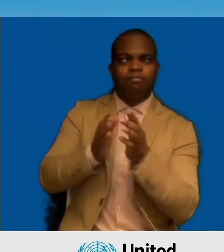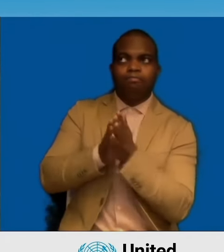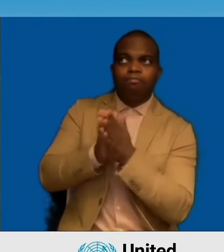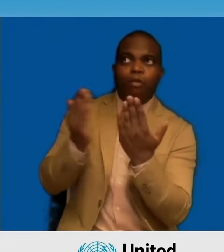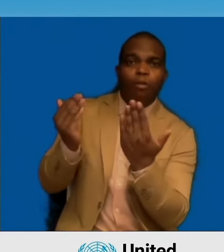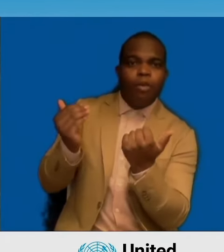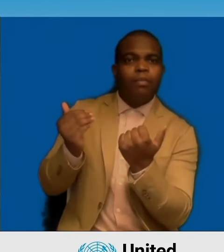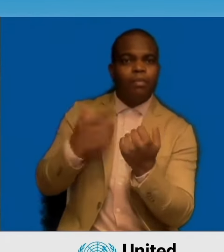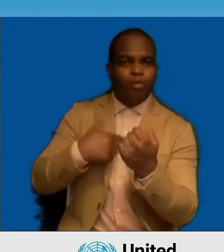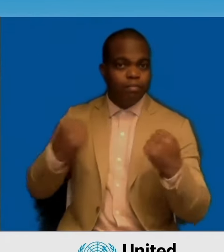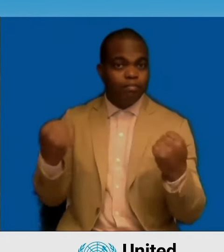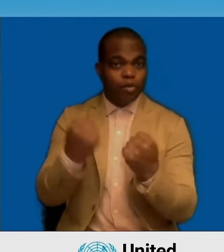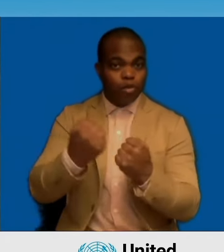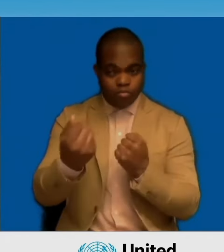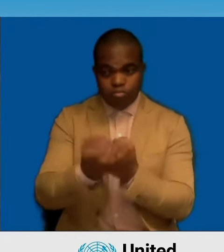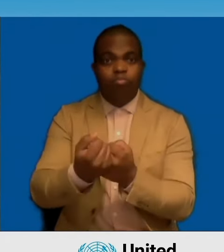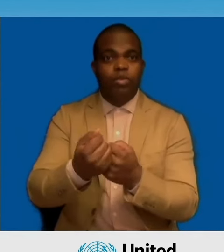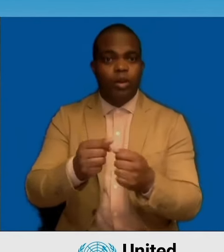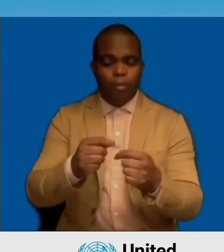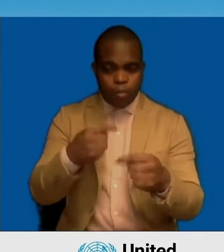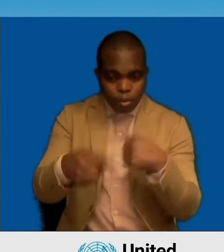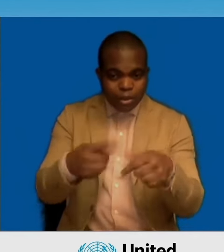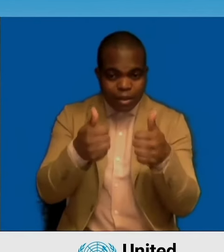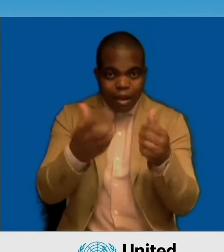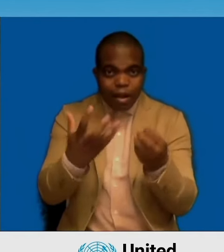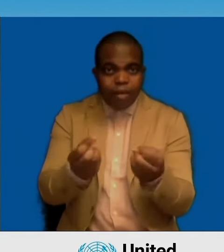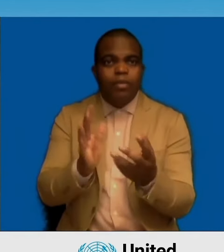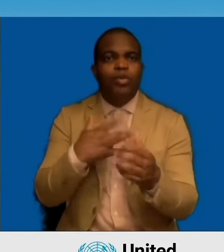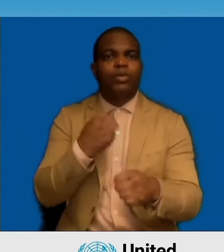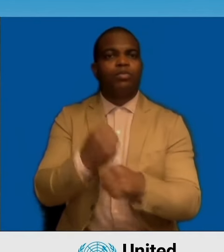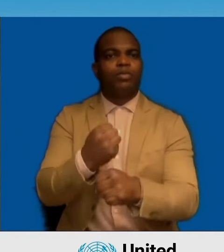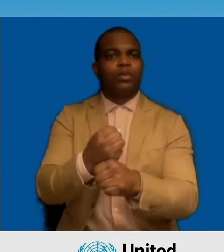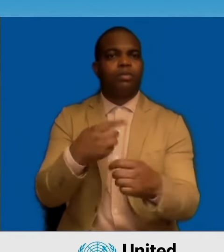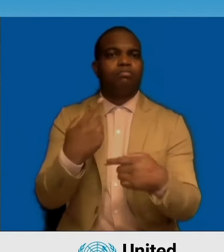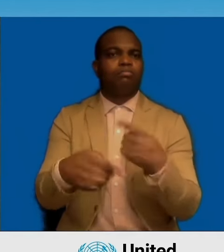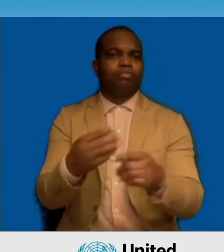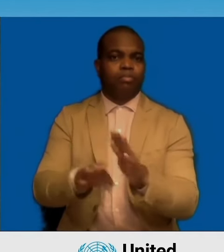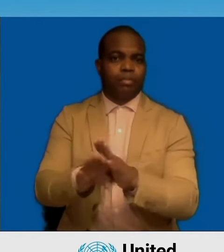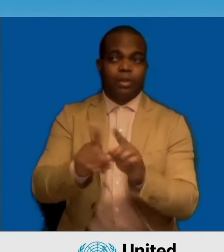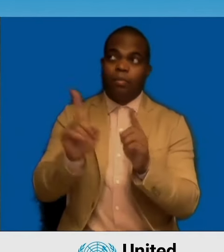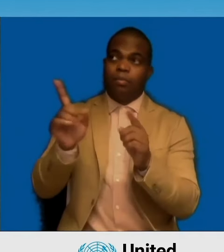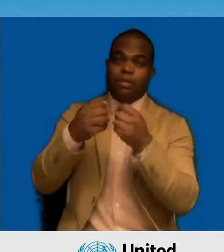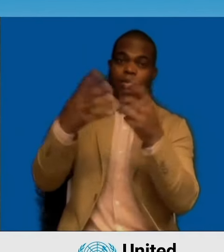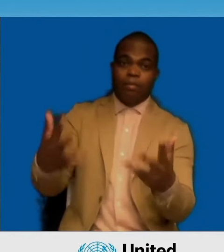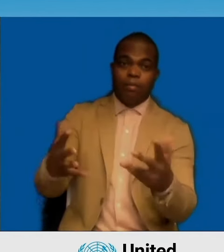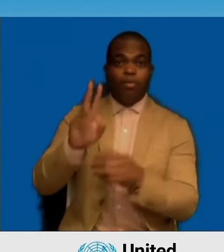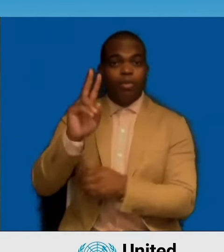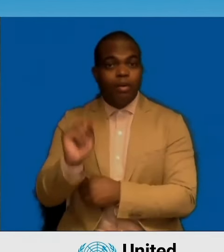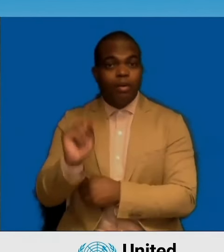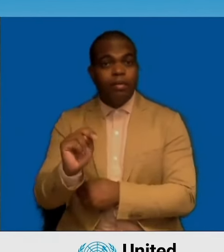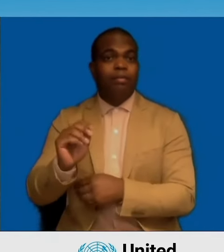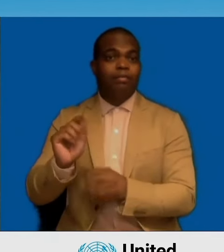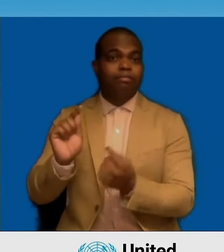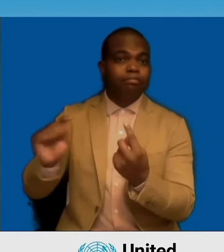development system is the face of the UN to people worldwide, and we must support and guide this system for more coherence,